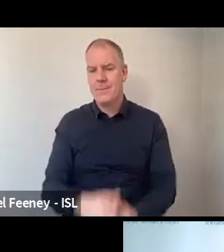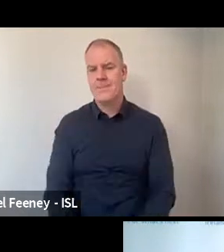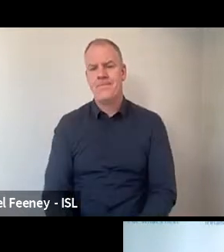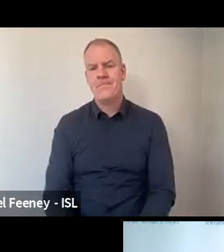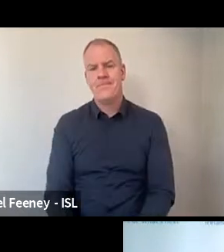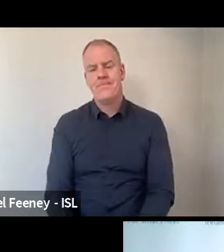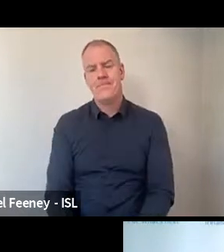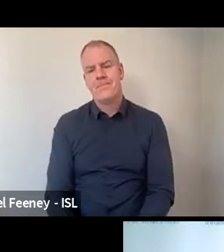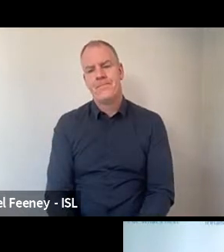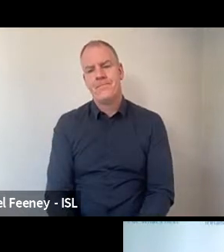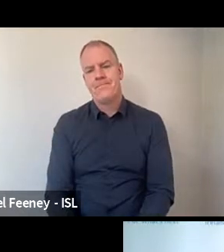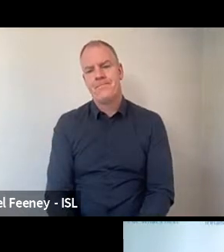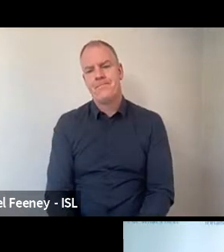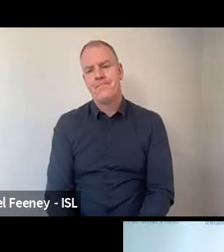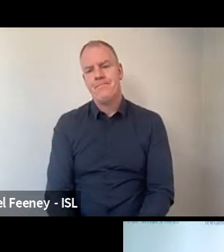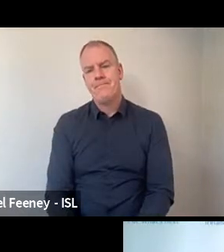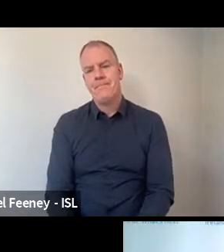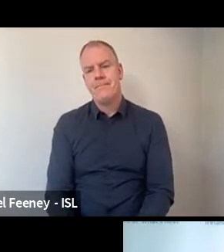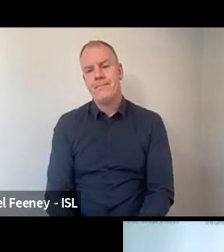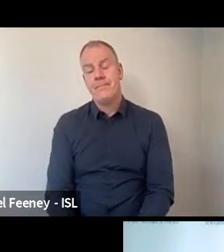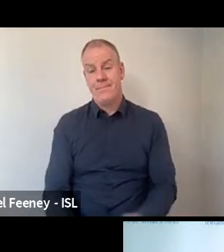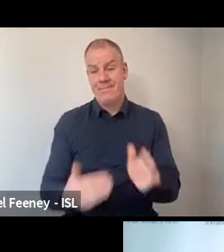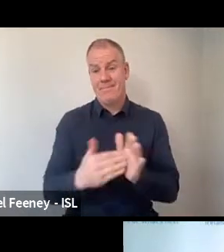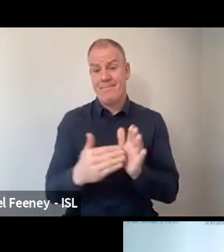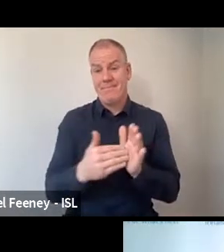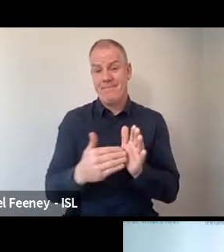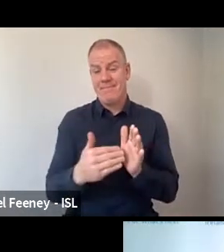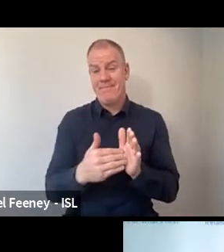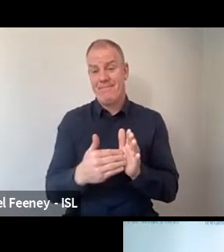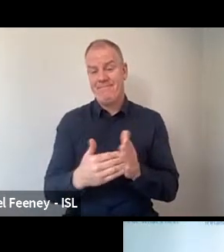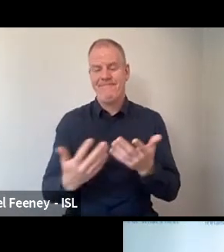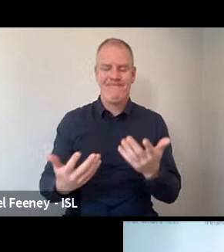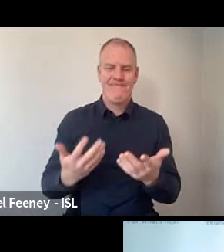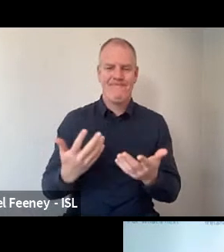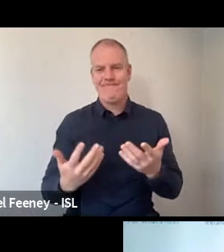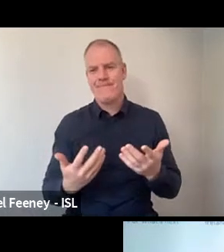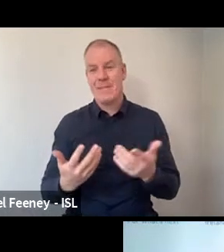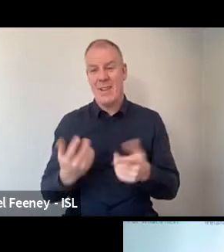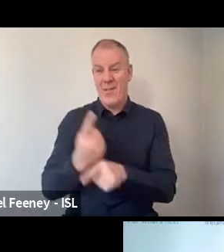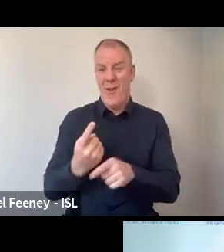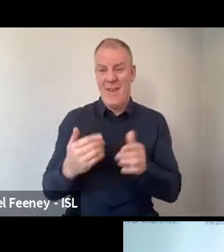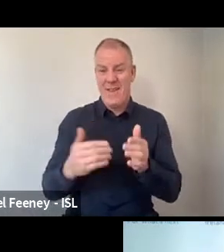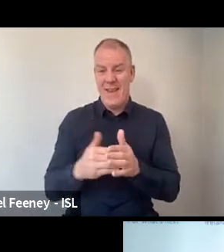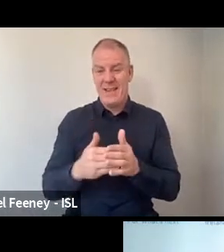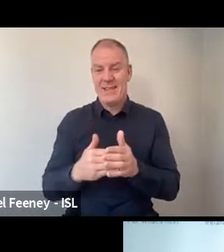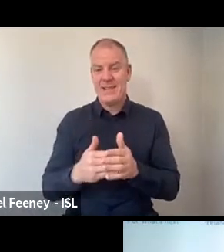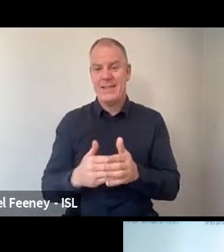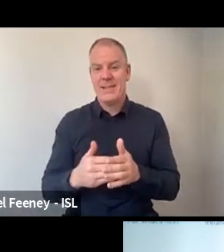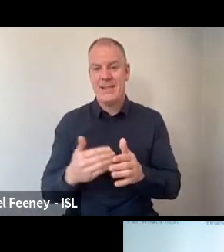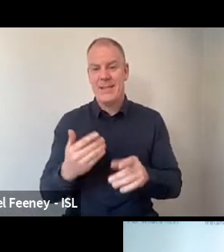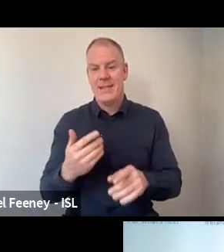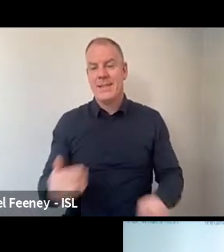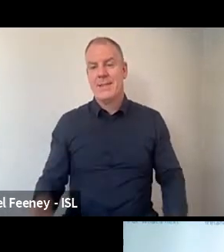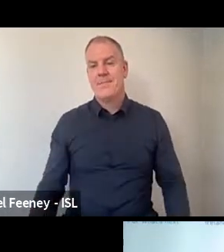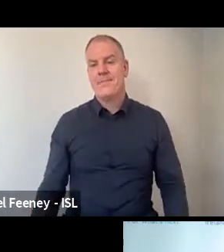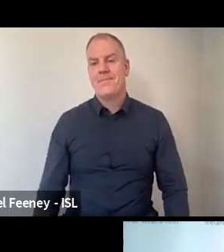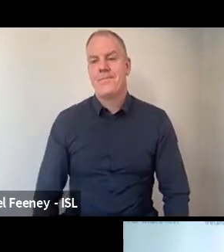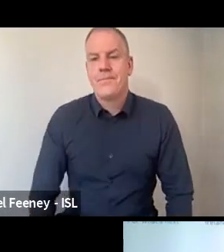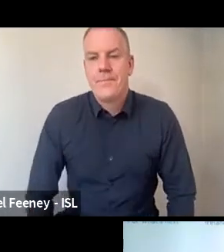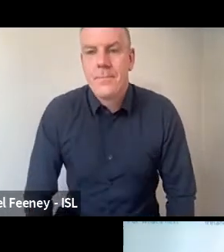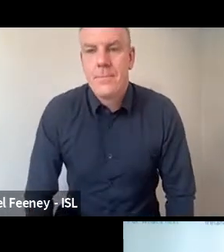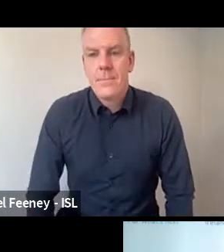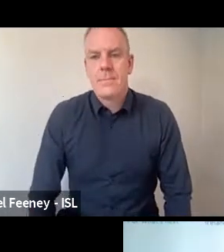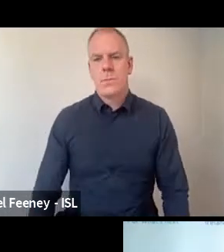I suppose there's no. Yeah, I mean, yeah, it does. It's in there in a way. So we asked about how